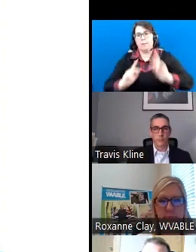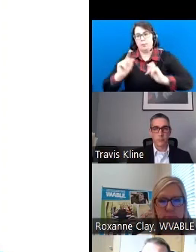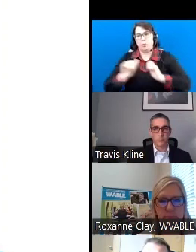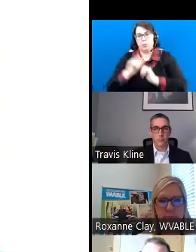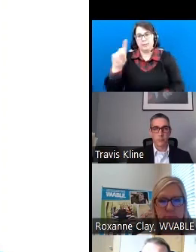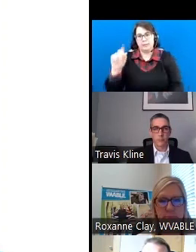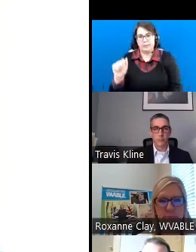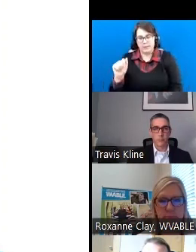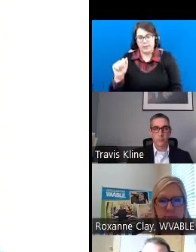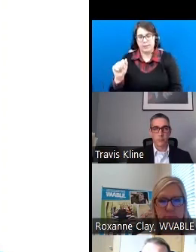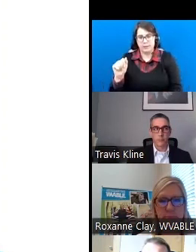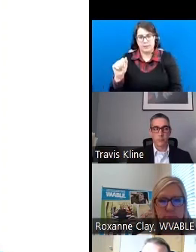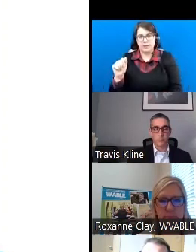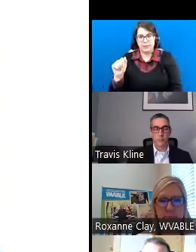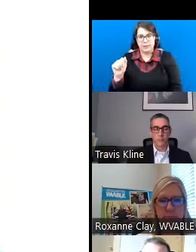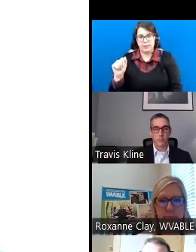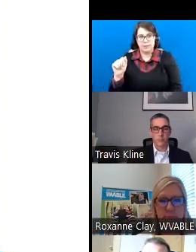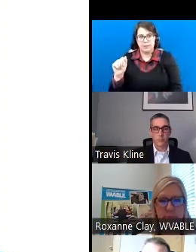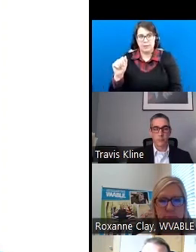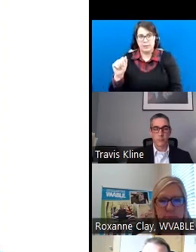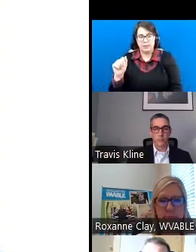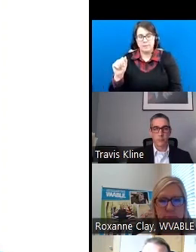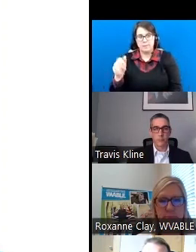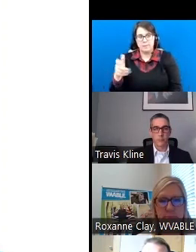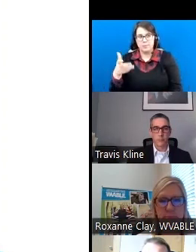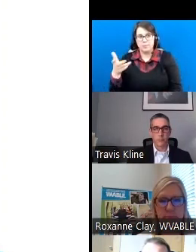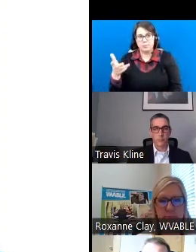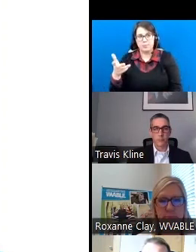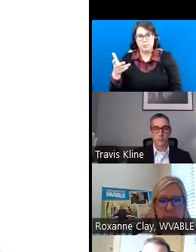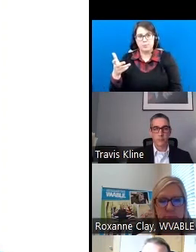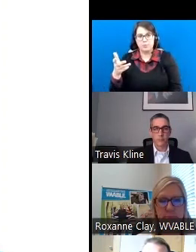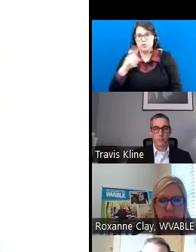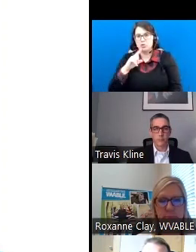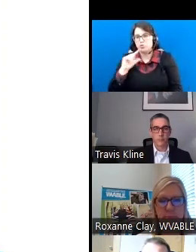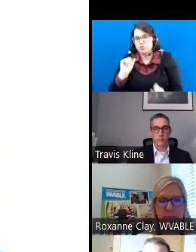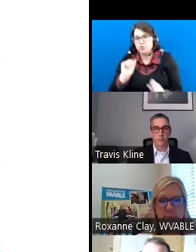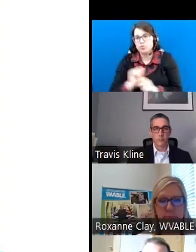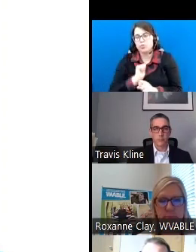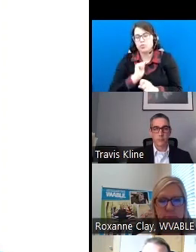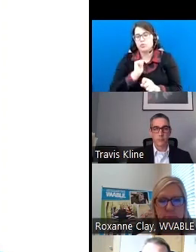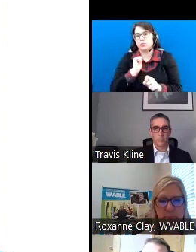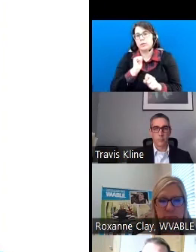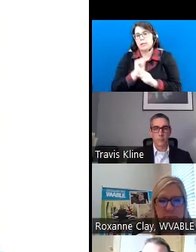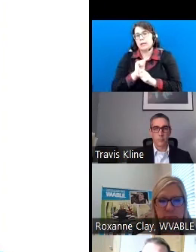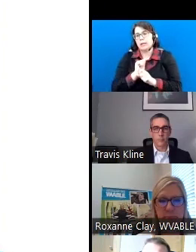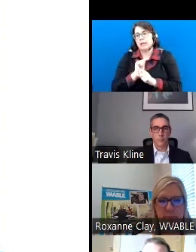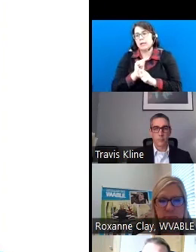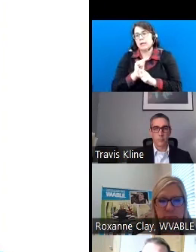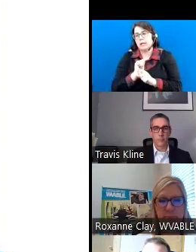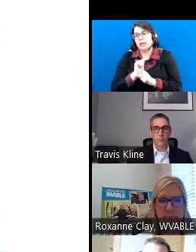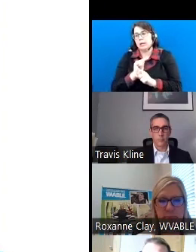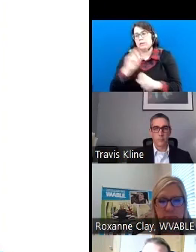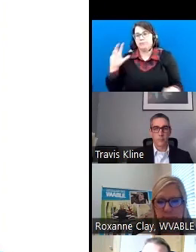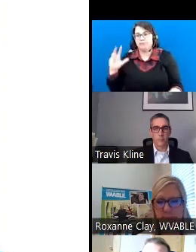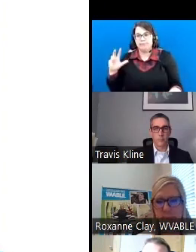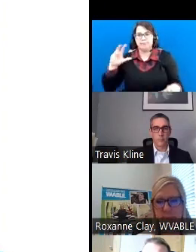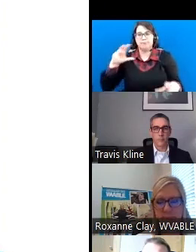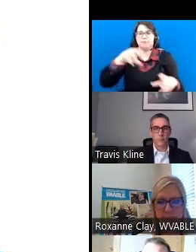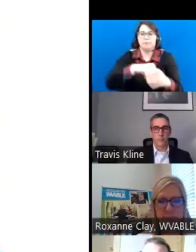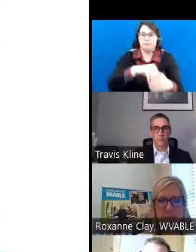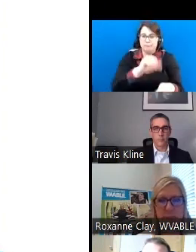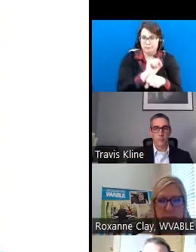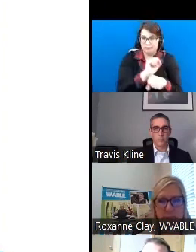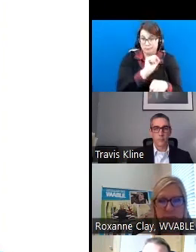disabilities to truly make that jump into employment.